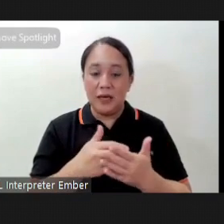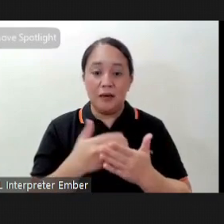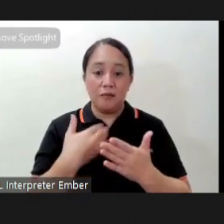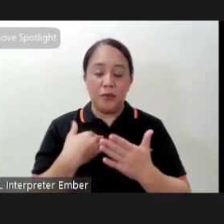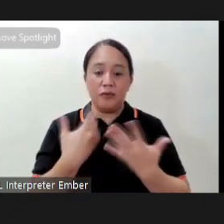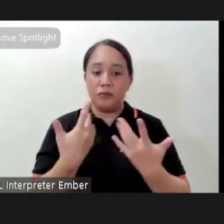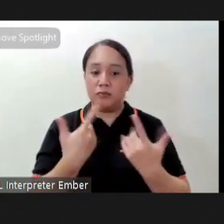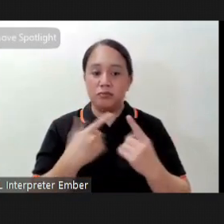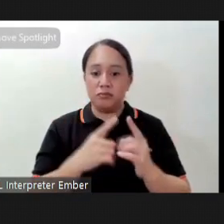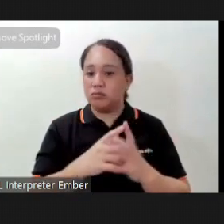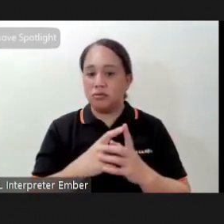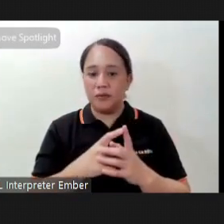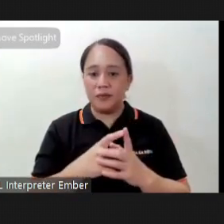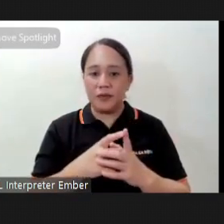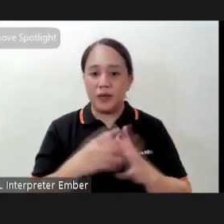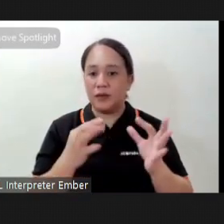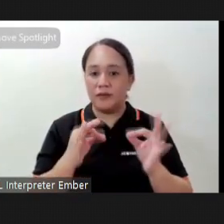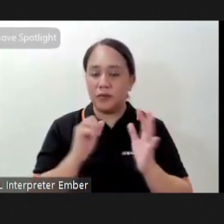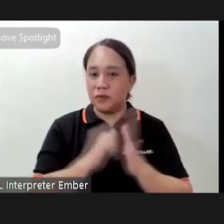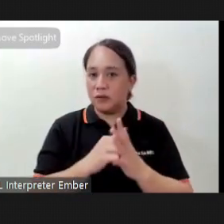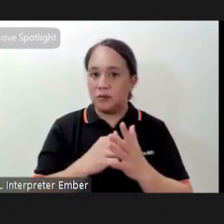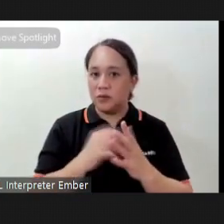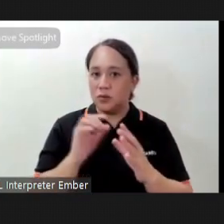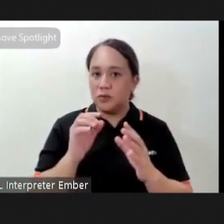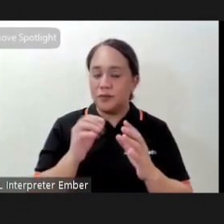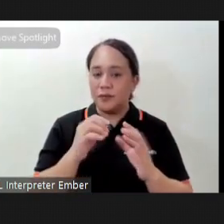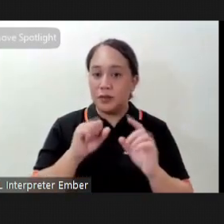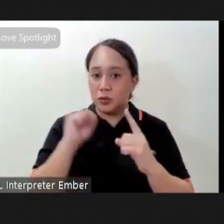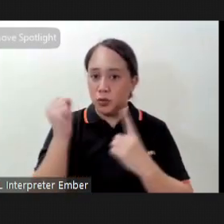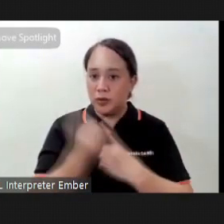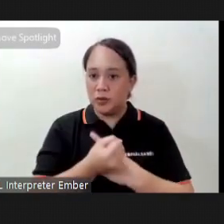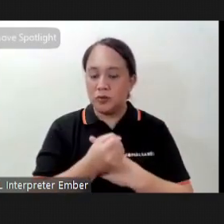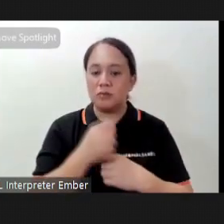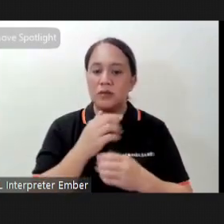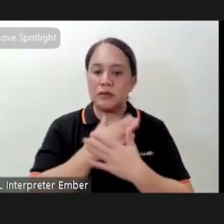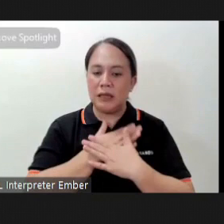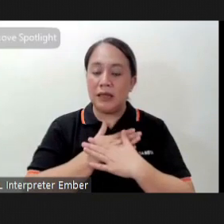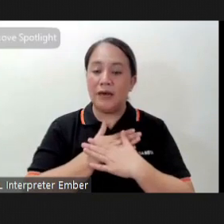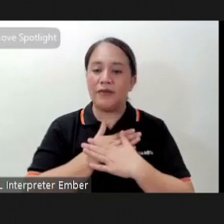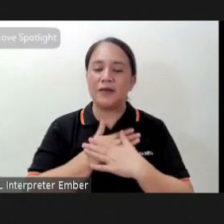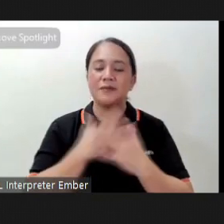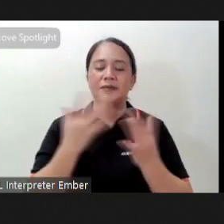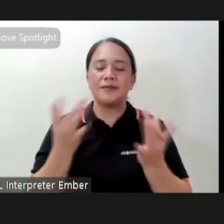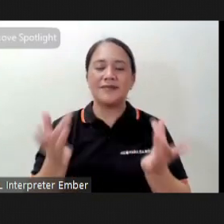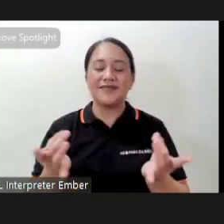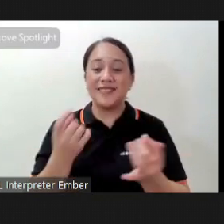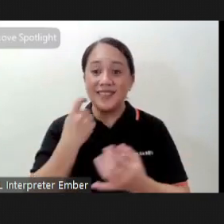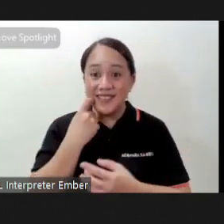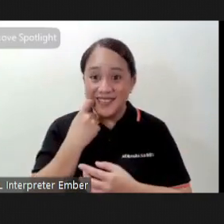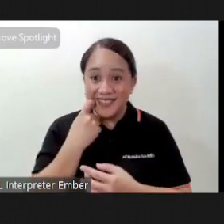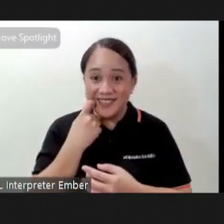go in to that kind of situation you can do the loving meditation that we just did